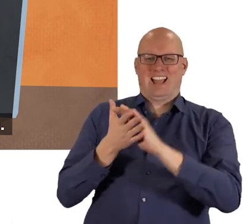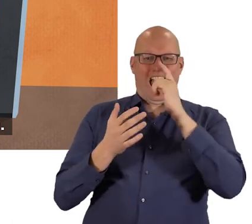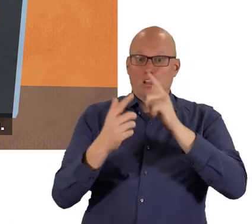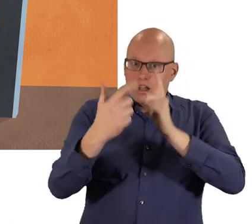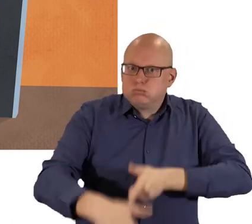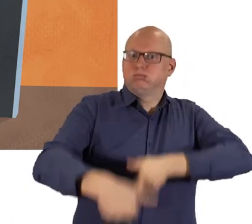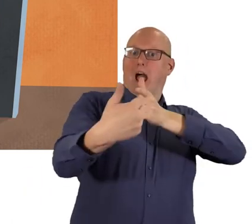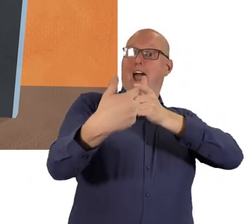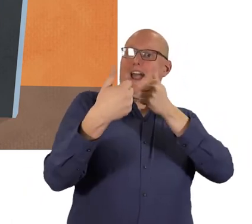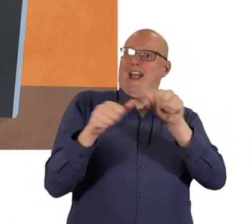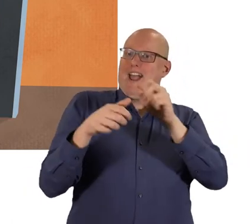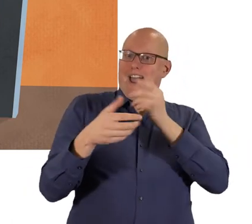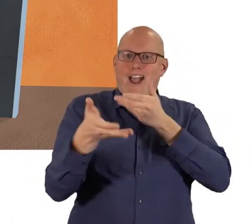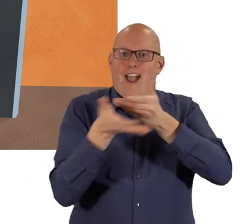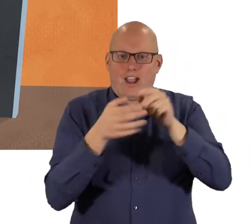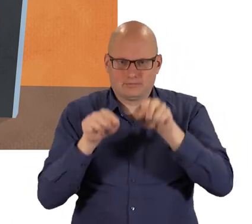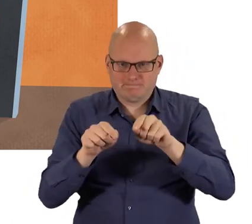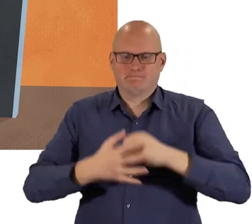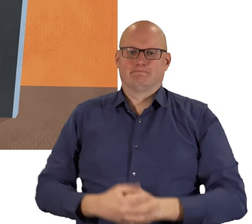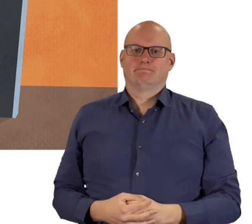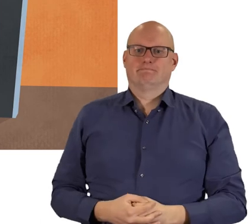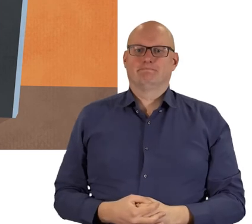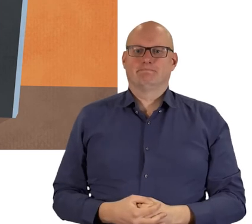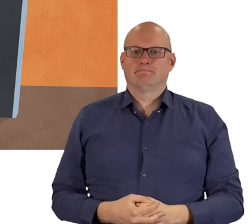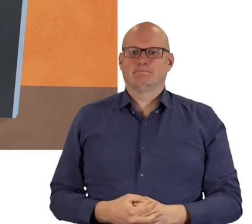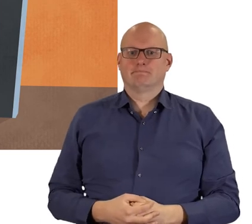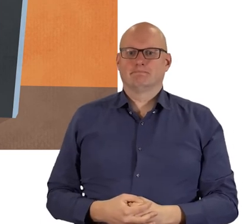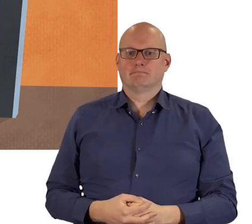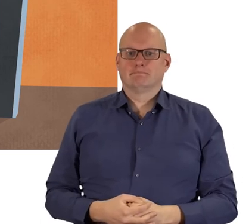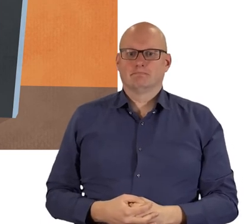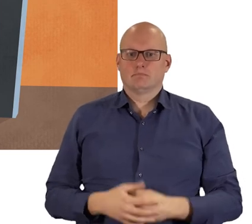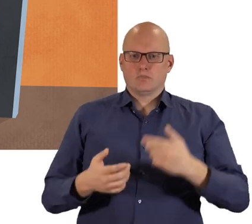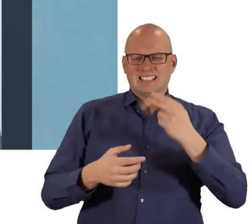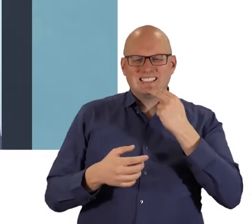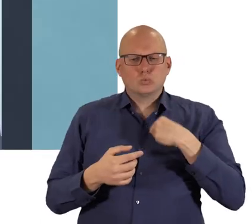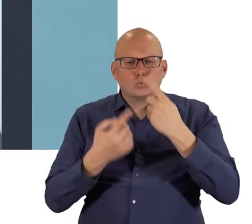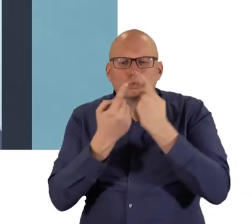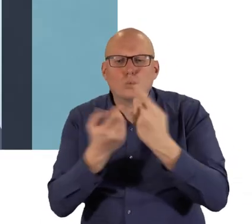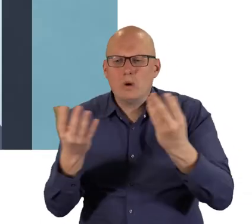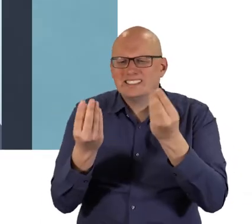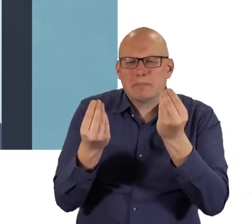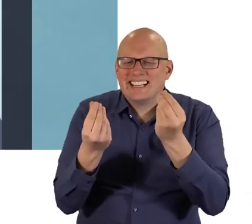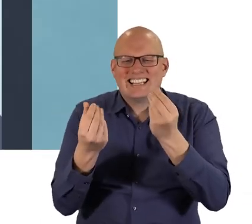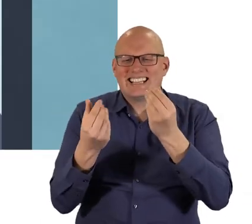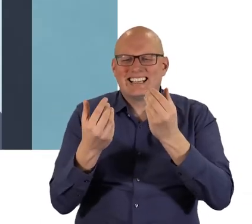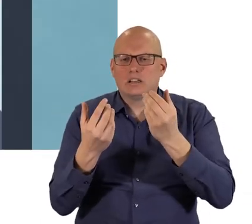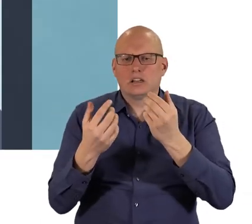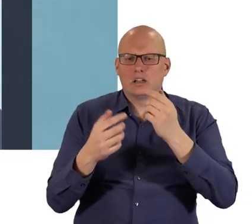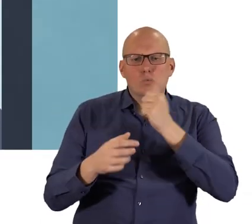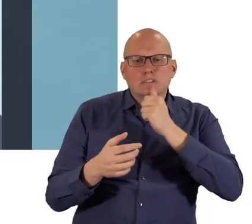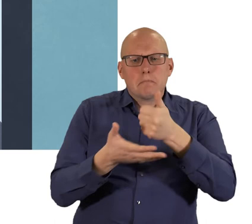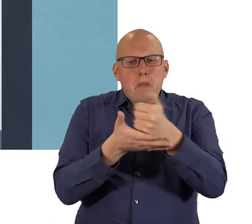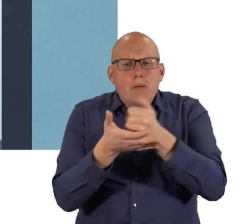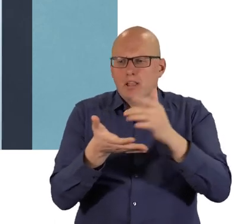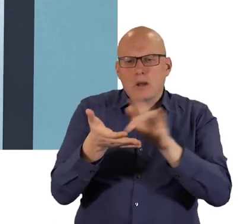of the screen. This restarts the call exactly where you left off. If you need to show something during the